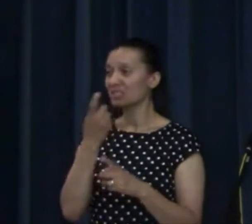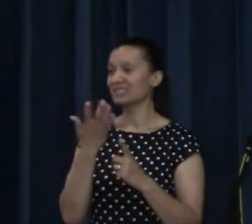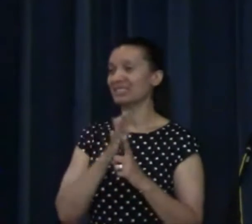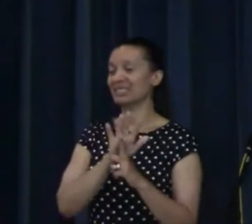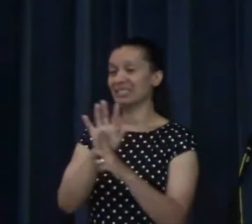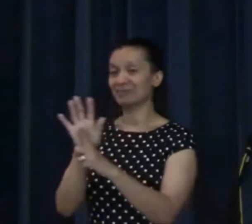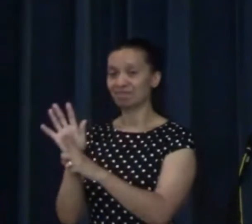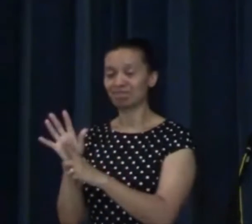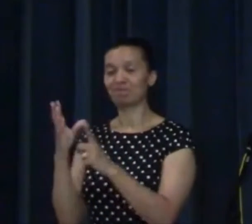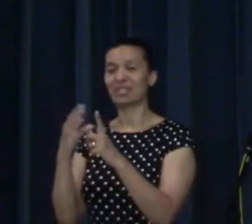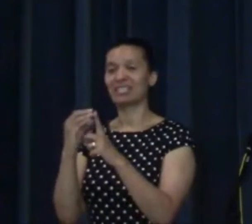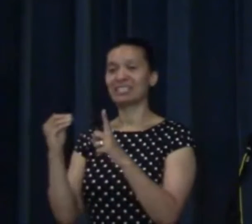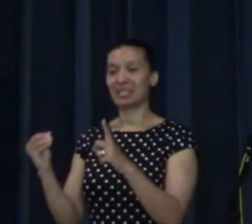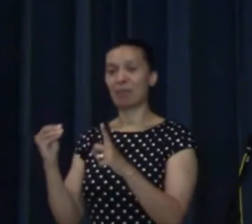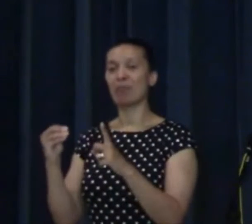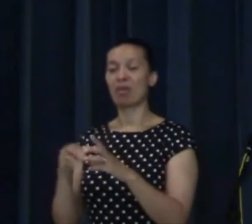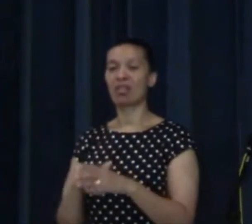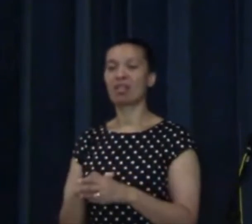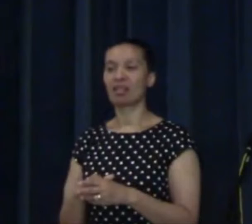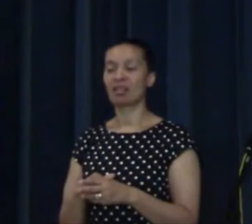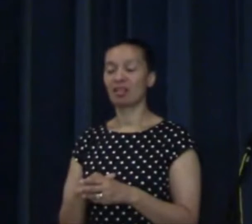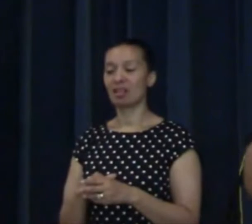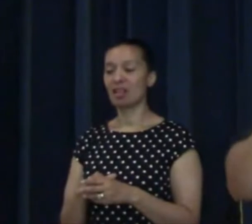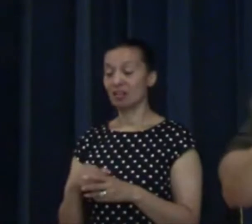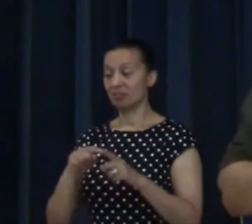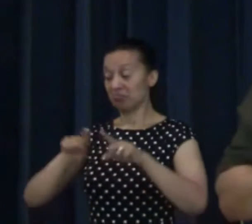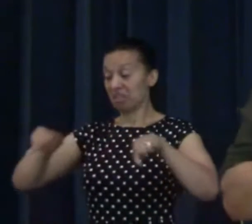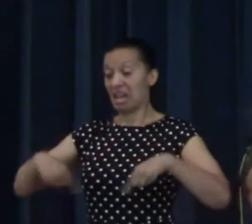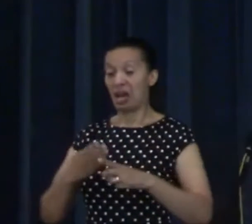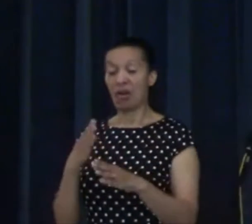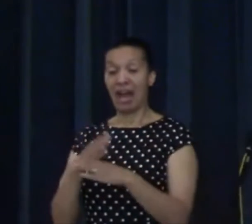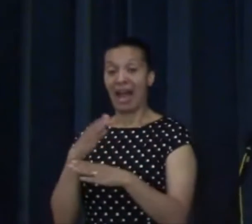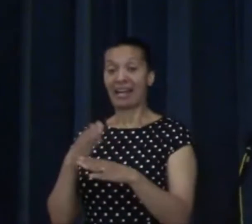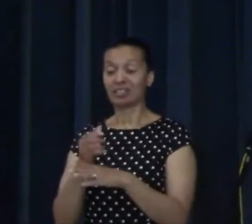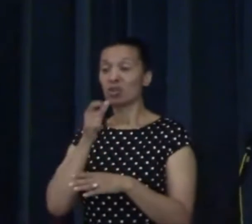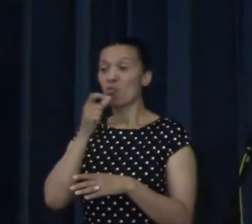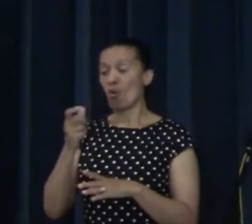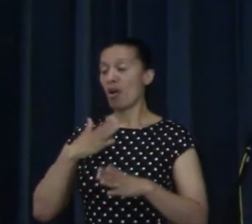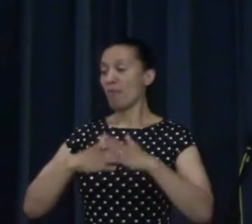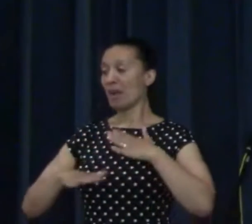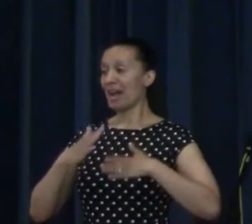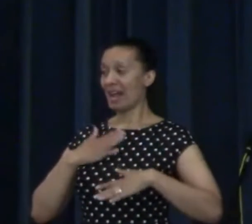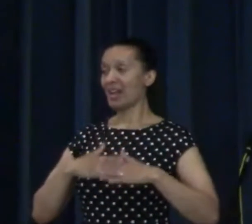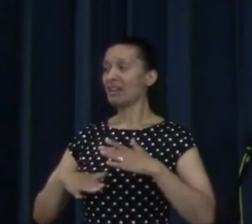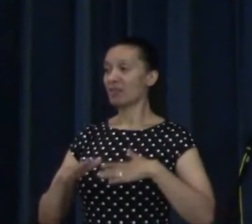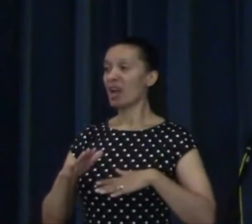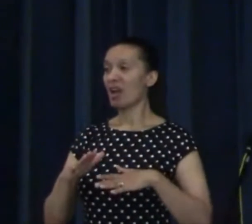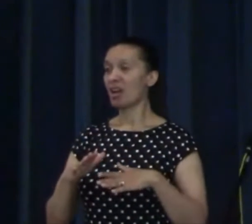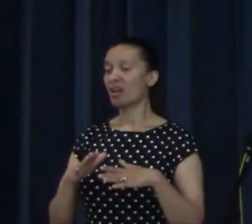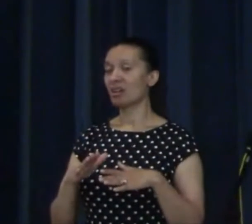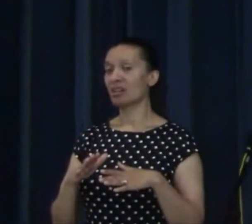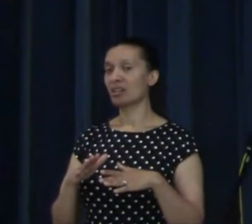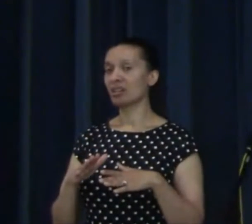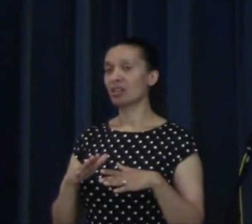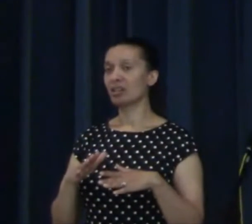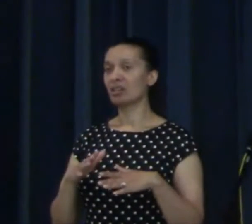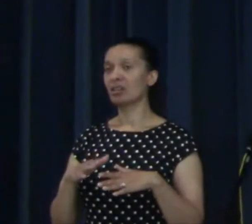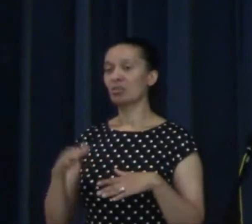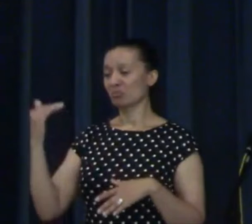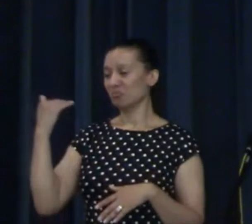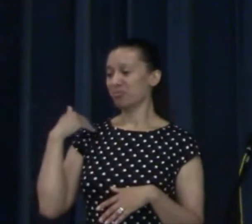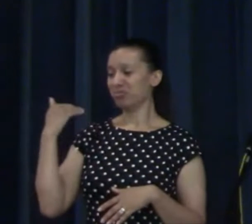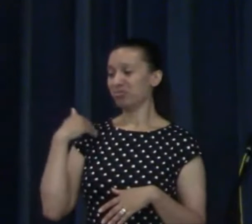We're called to represent Jesus with our actions and with our words, with our behaviours. We're called to be different.